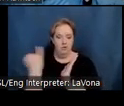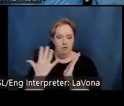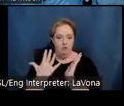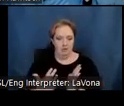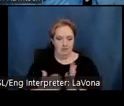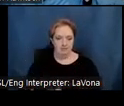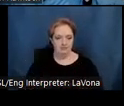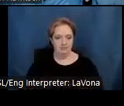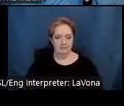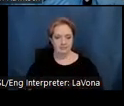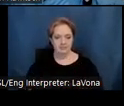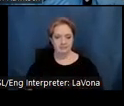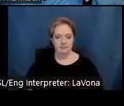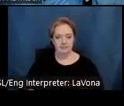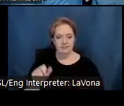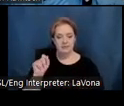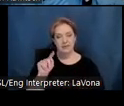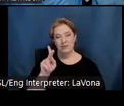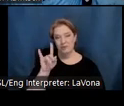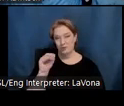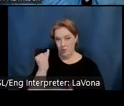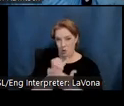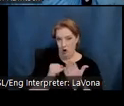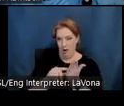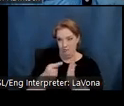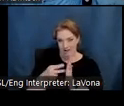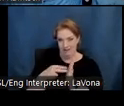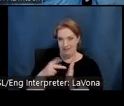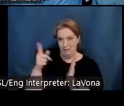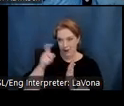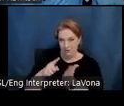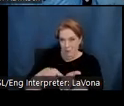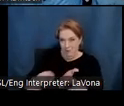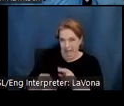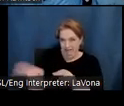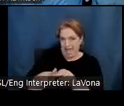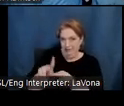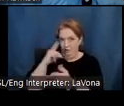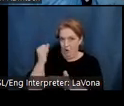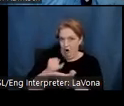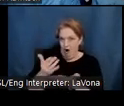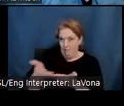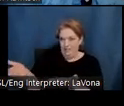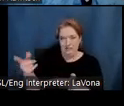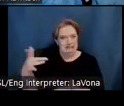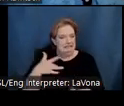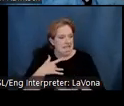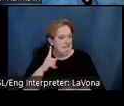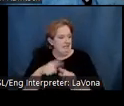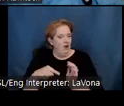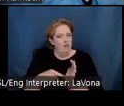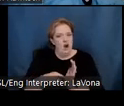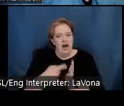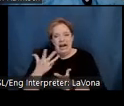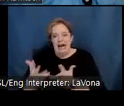Because studio art classes required her to pay extra for art materials, which she felt she couldn't afford, she